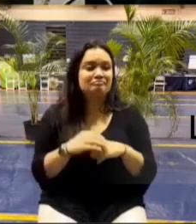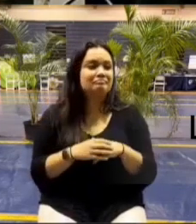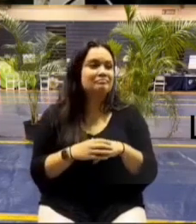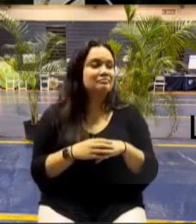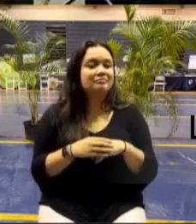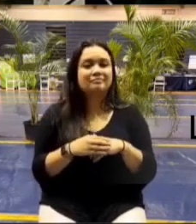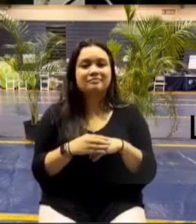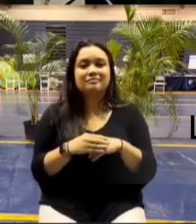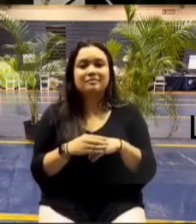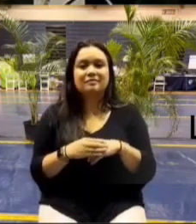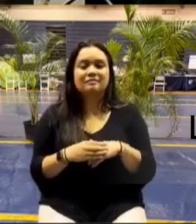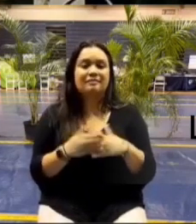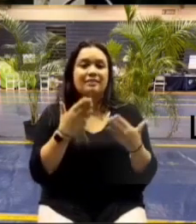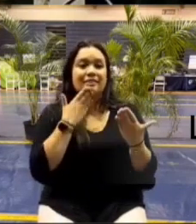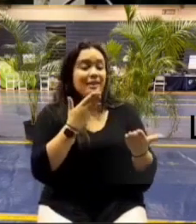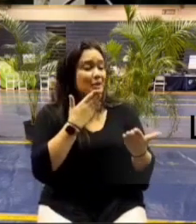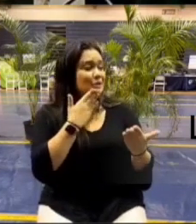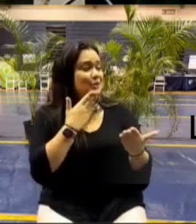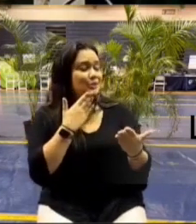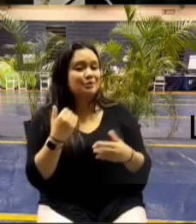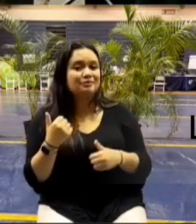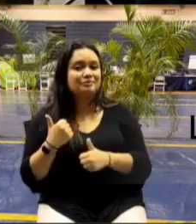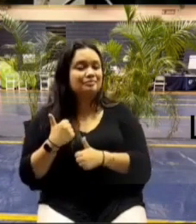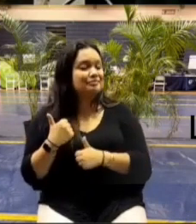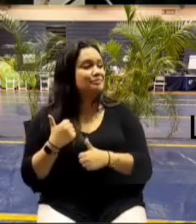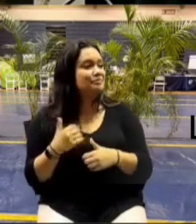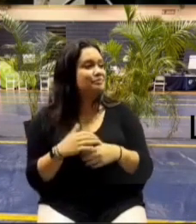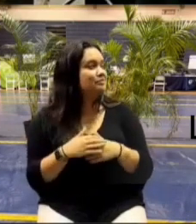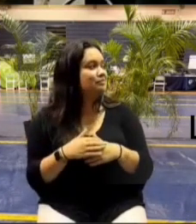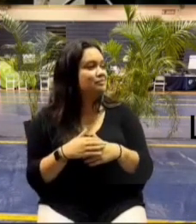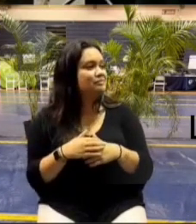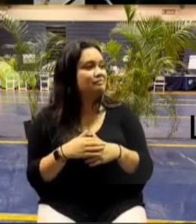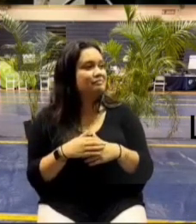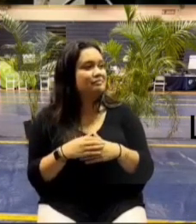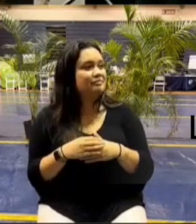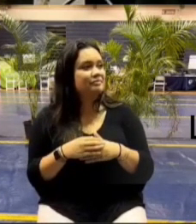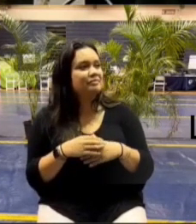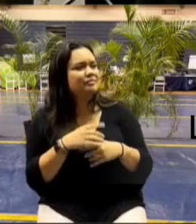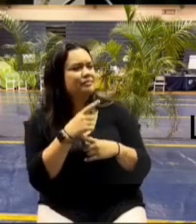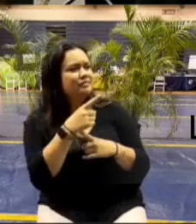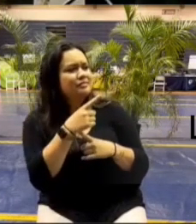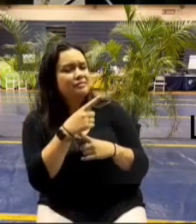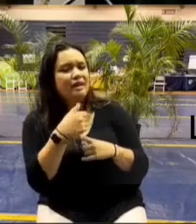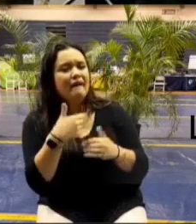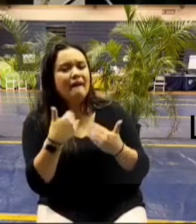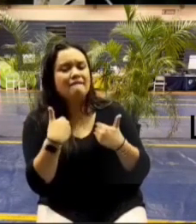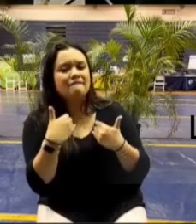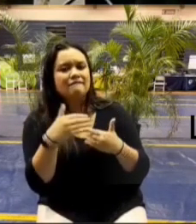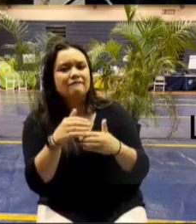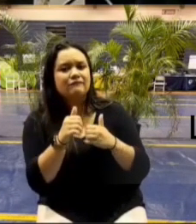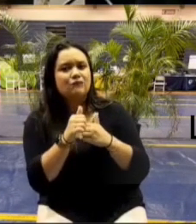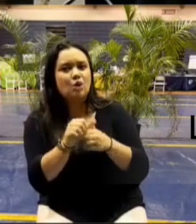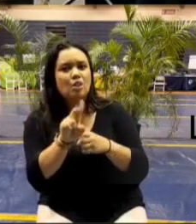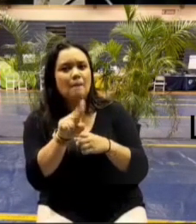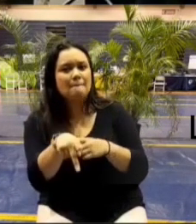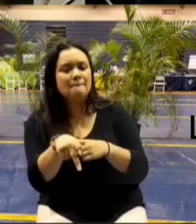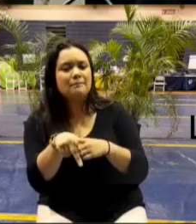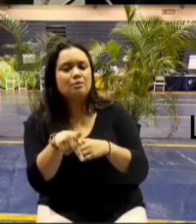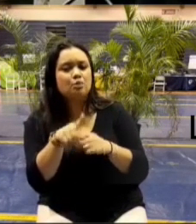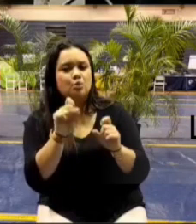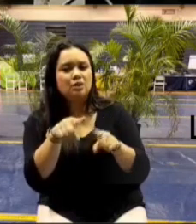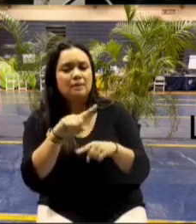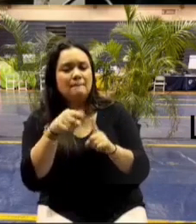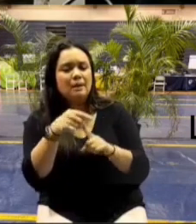thank you fernal gentleman at the top go ahead um i have a follow-up question to uh one of jeremy's